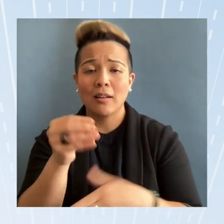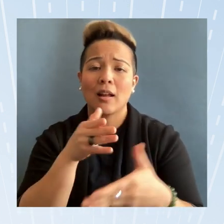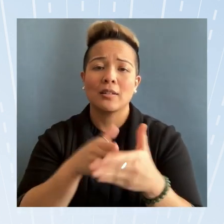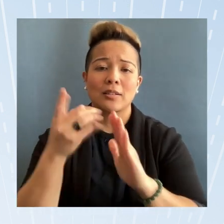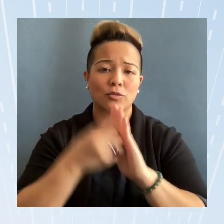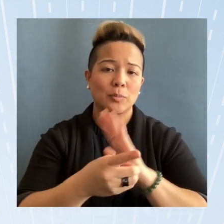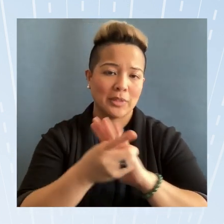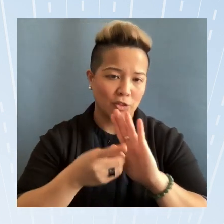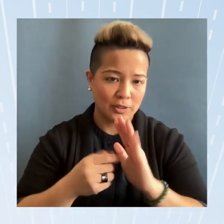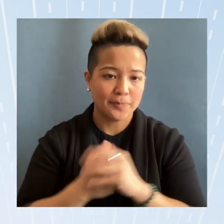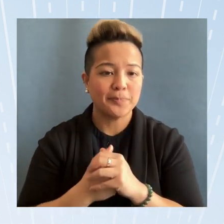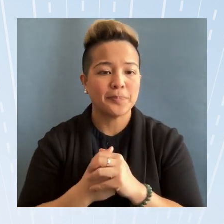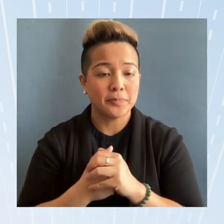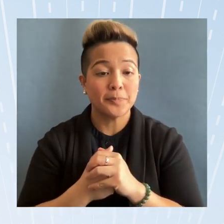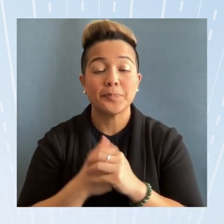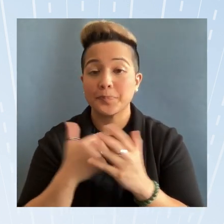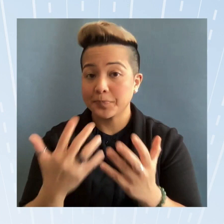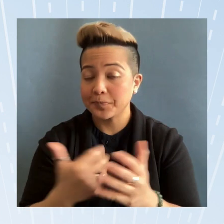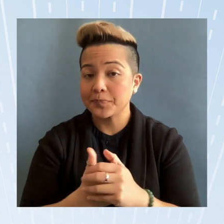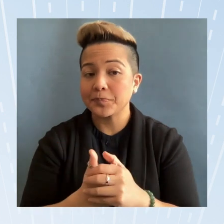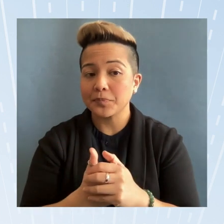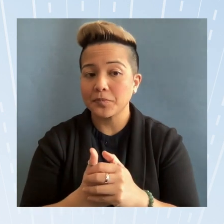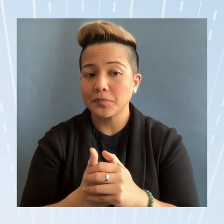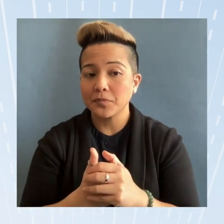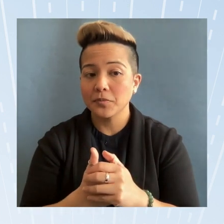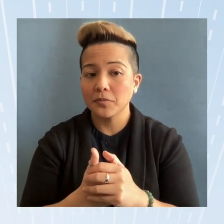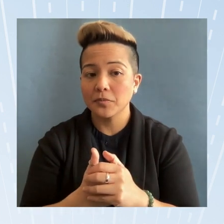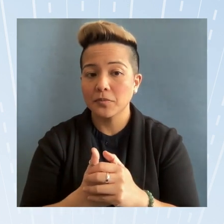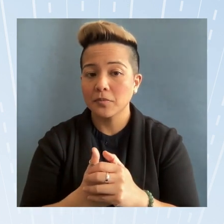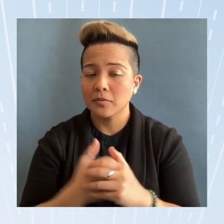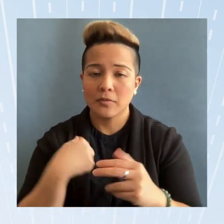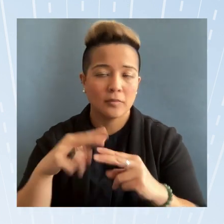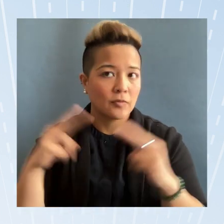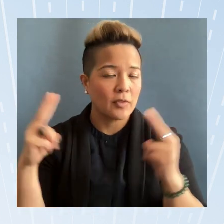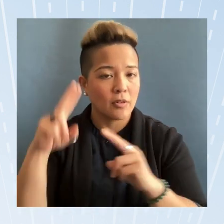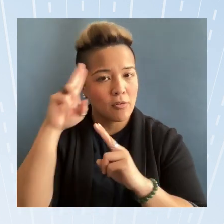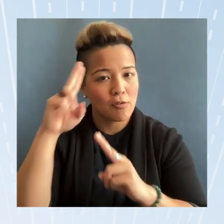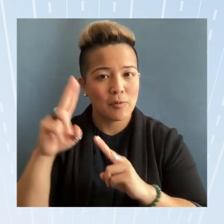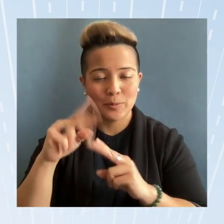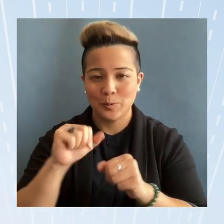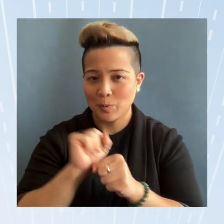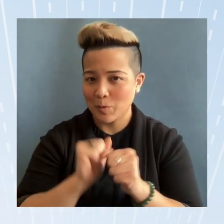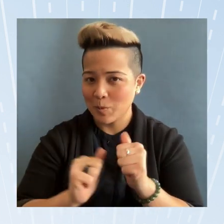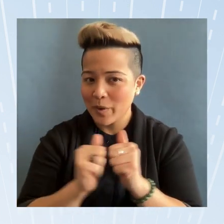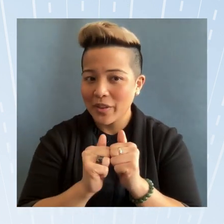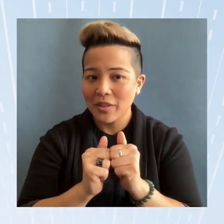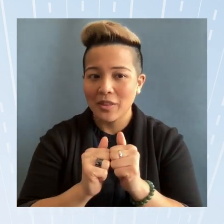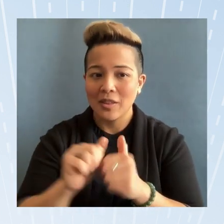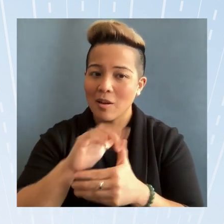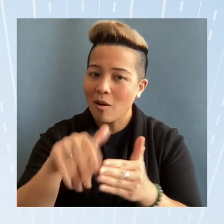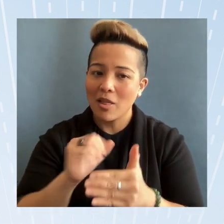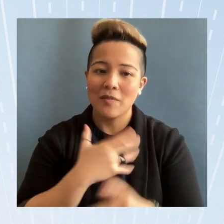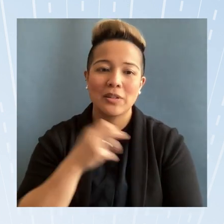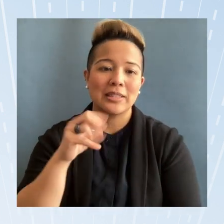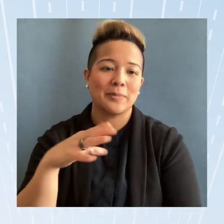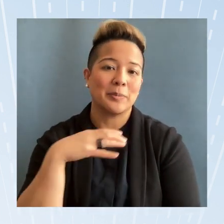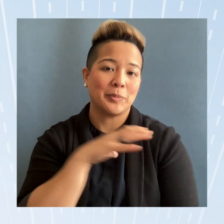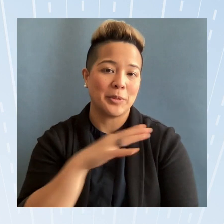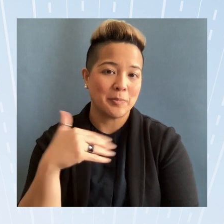-discrimination been very very honored to work with all of our subcommittee members